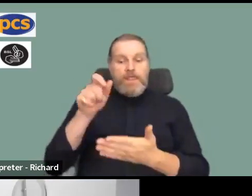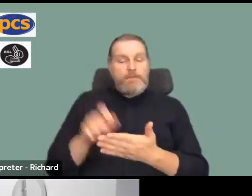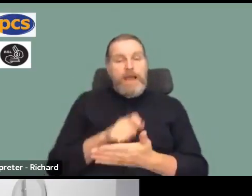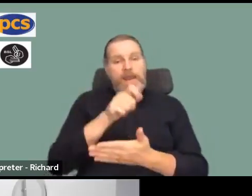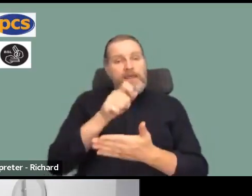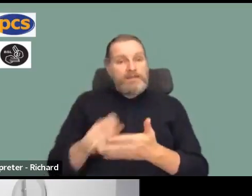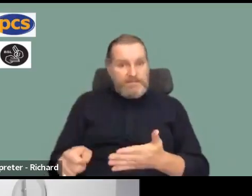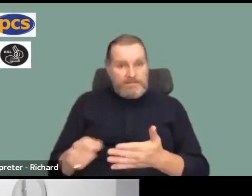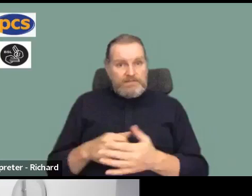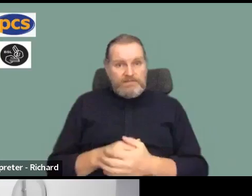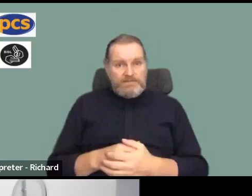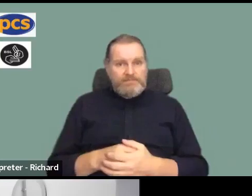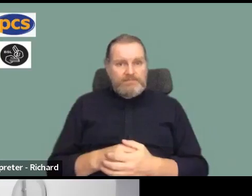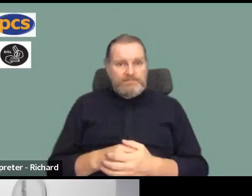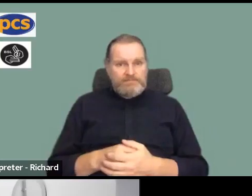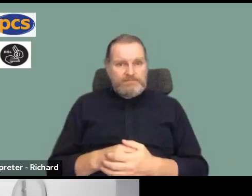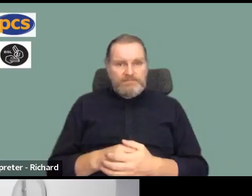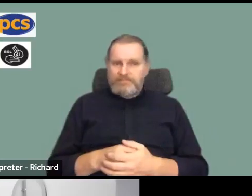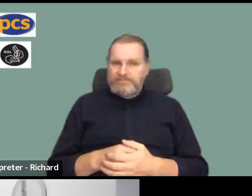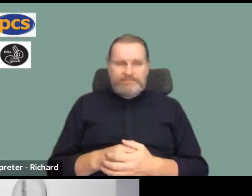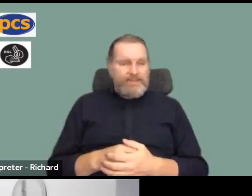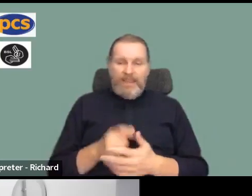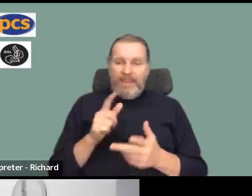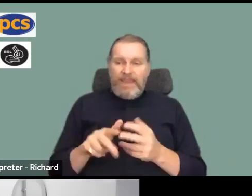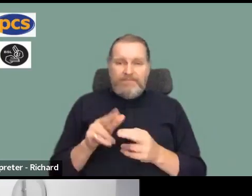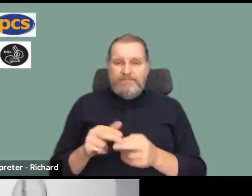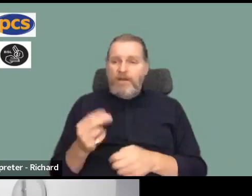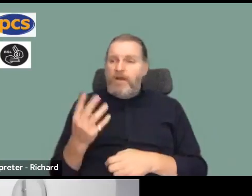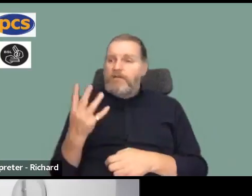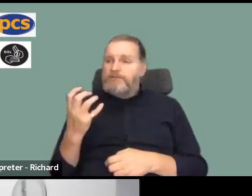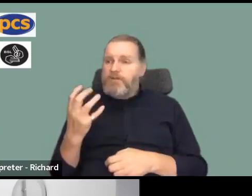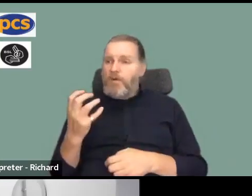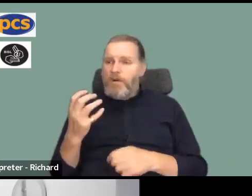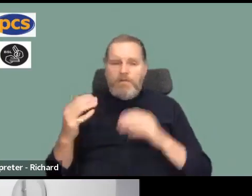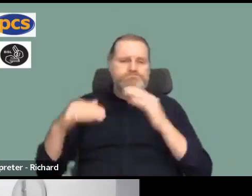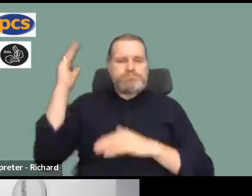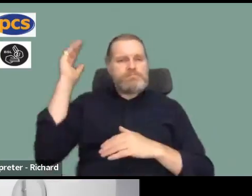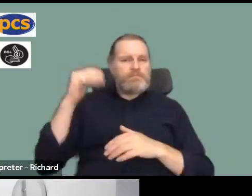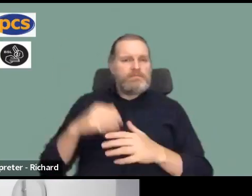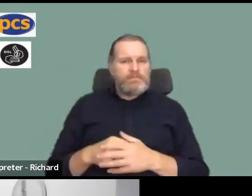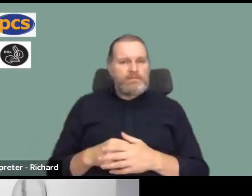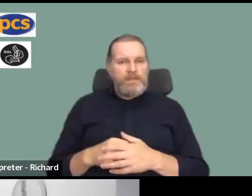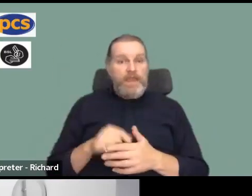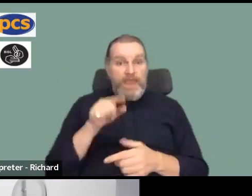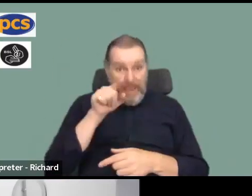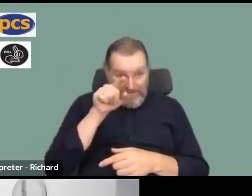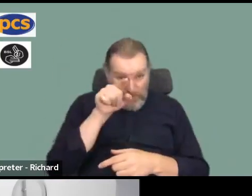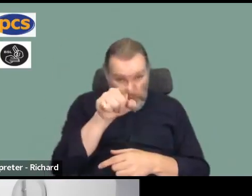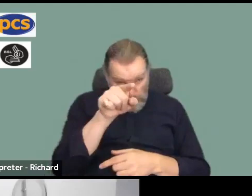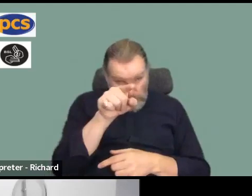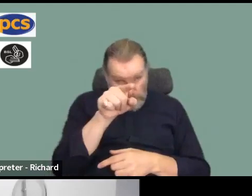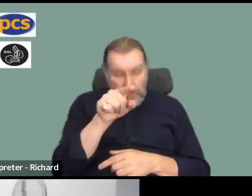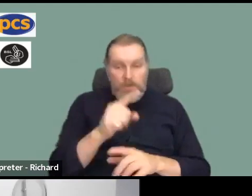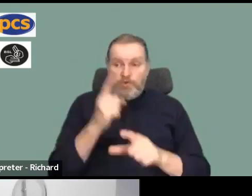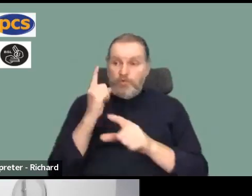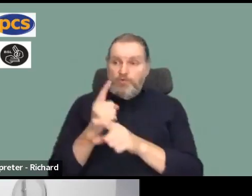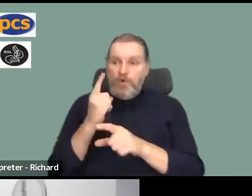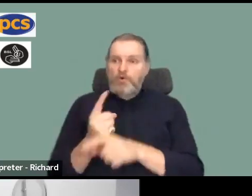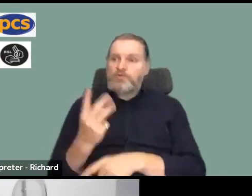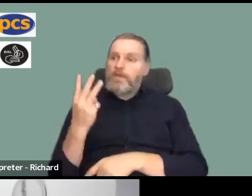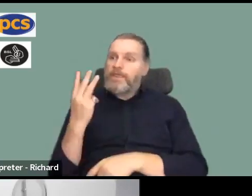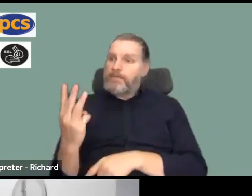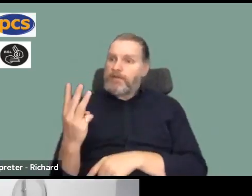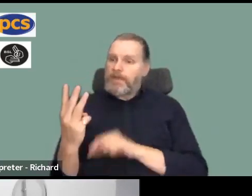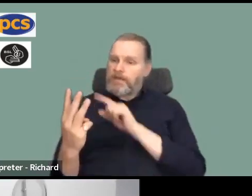literally handfuls of votes you could have a conversation with three people you could persuade three people in your office to vote and that